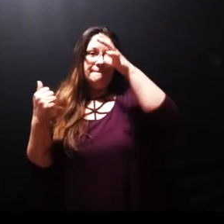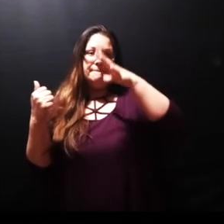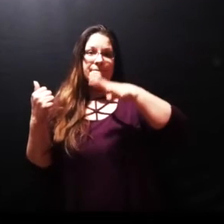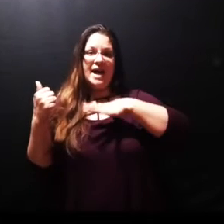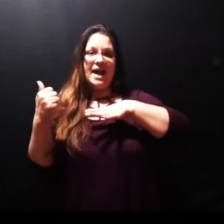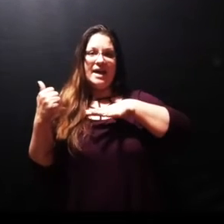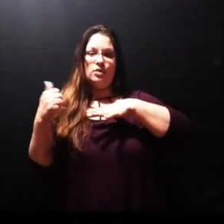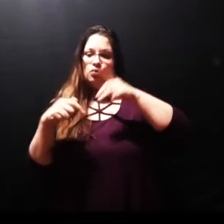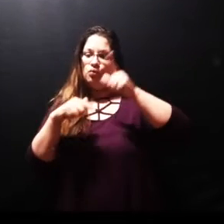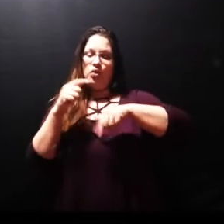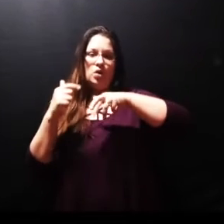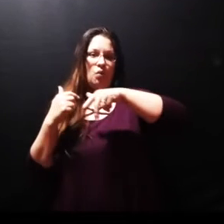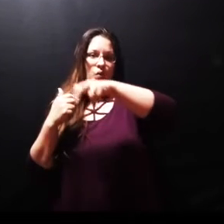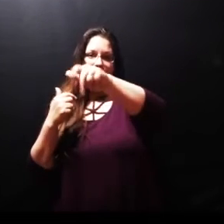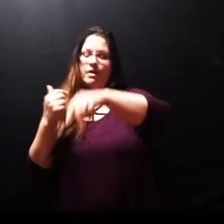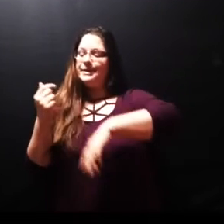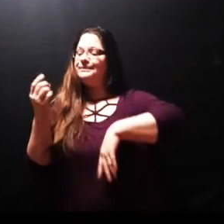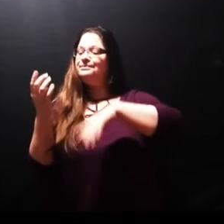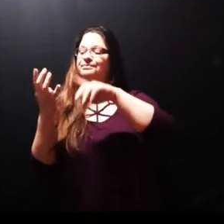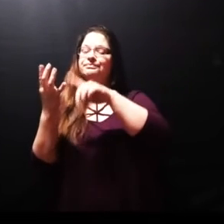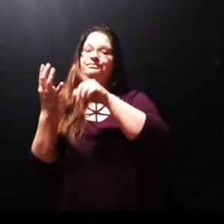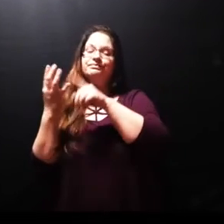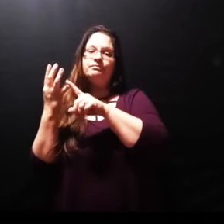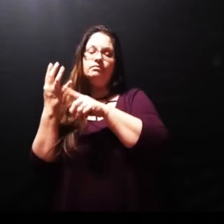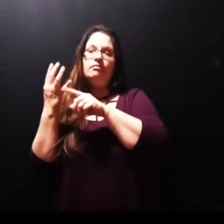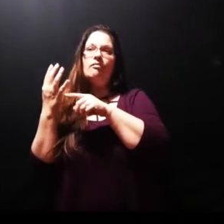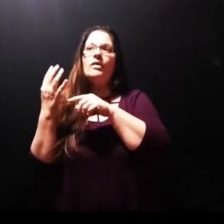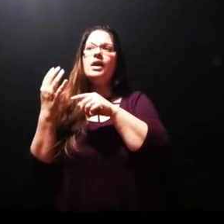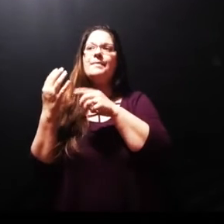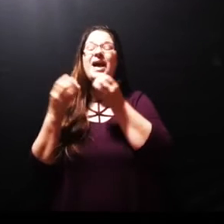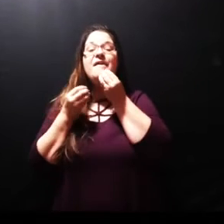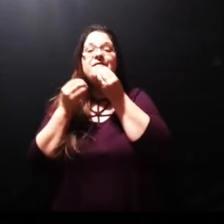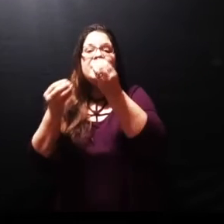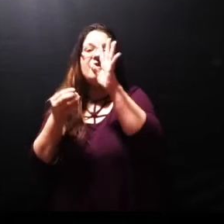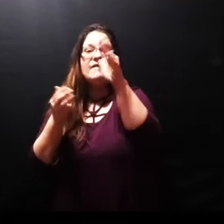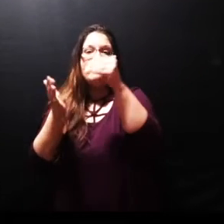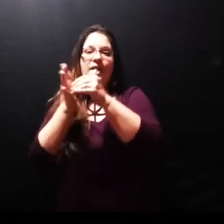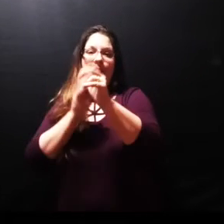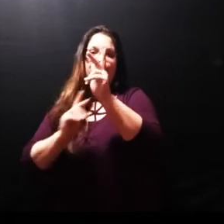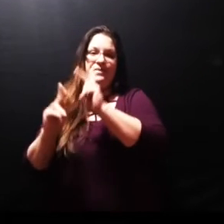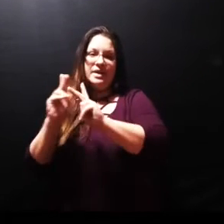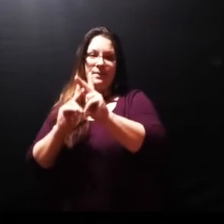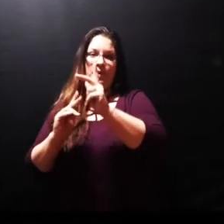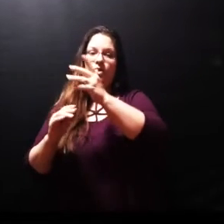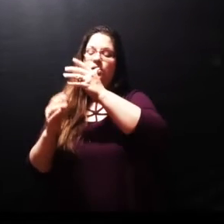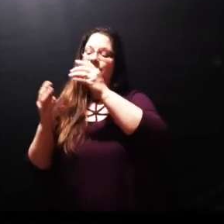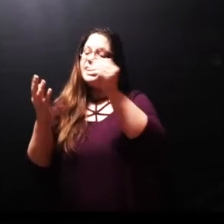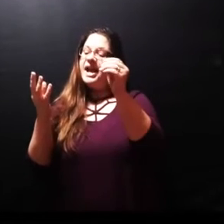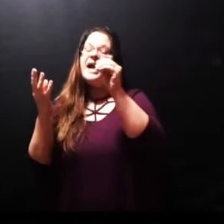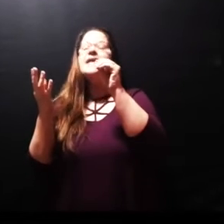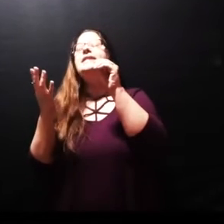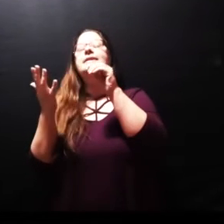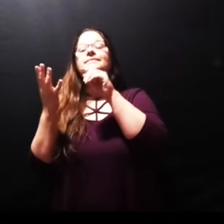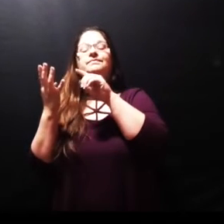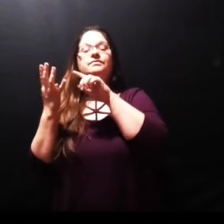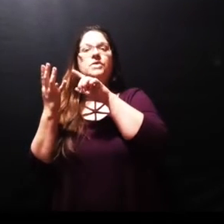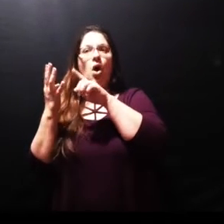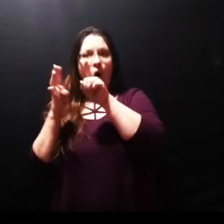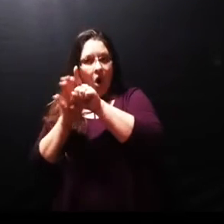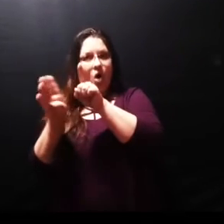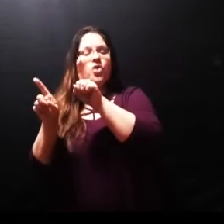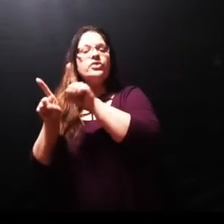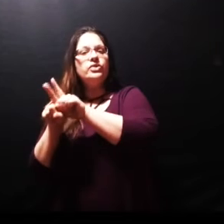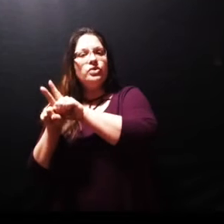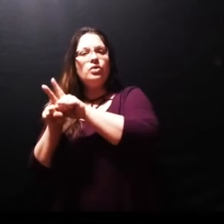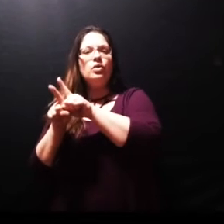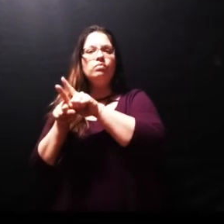feeding of the 5,000 and also Jesus walking on the sea coming to his disciples in the boat and then chapter 9